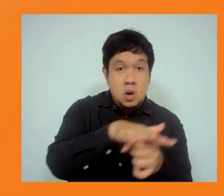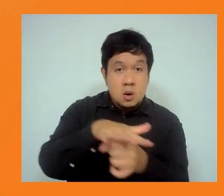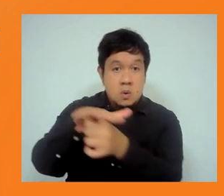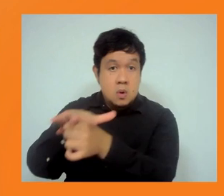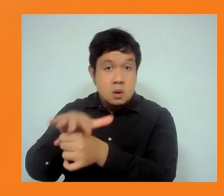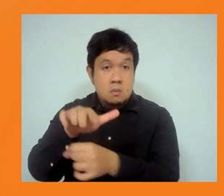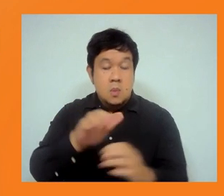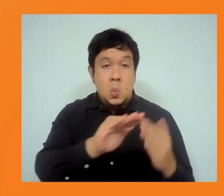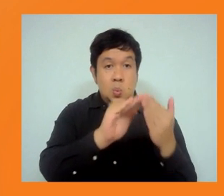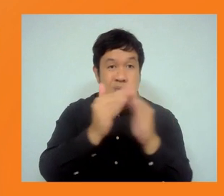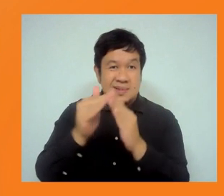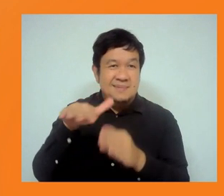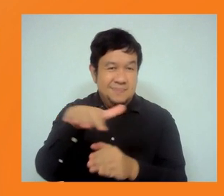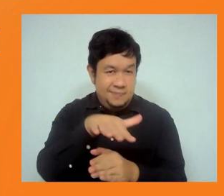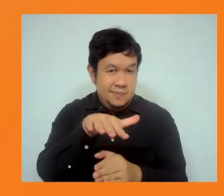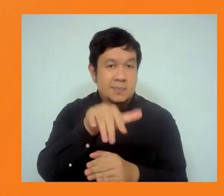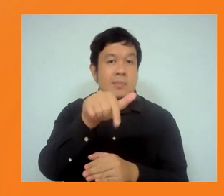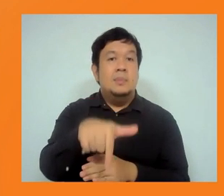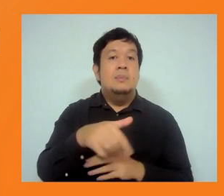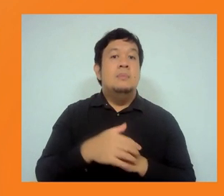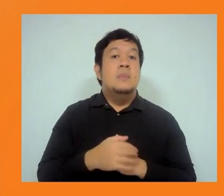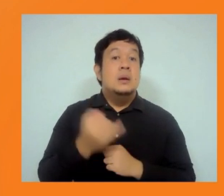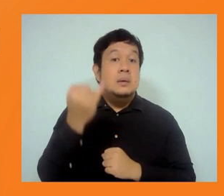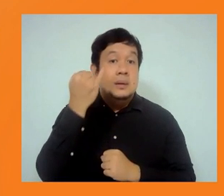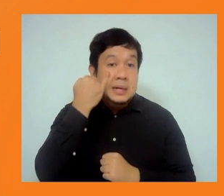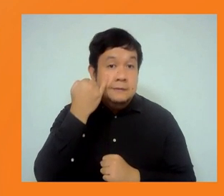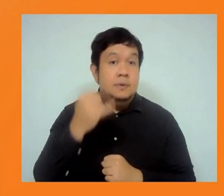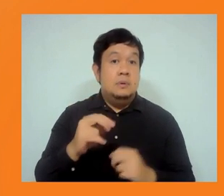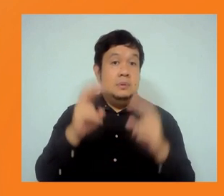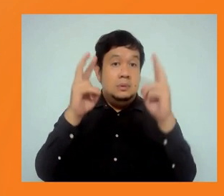scope issues is clearly something that needs to be done.